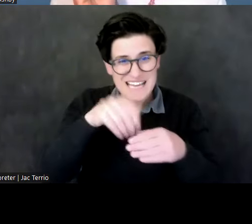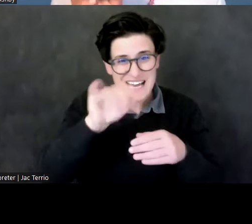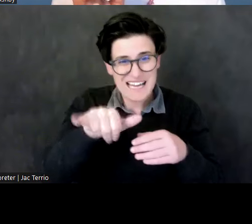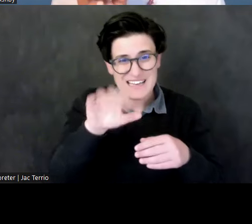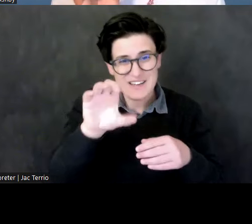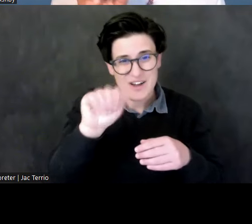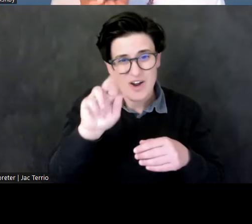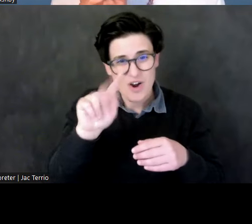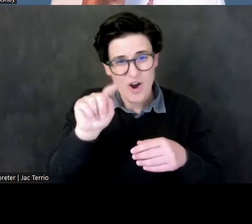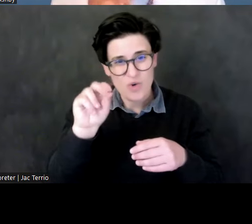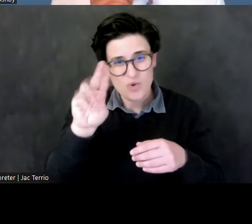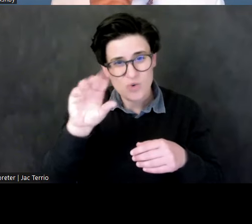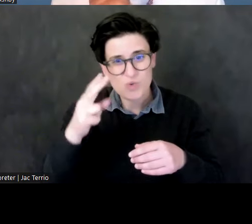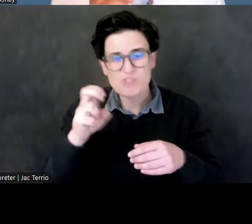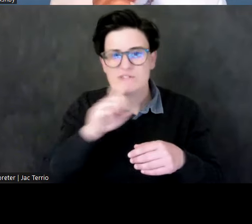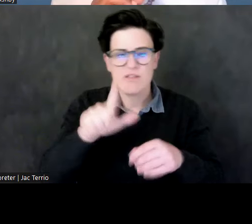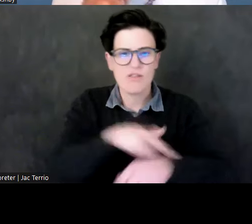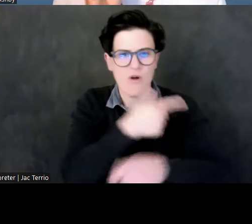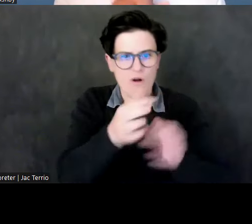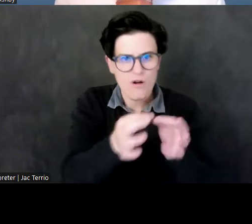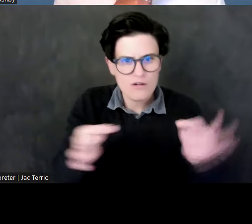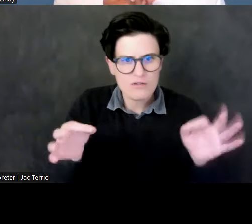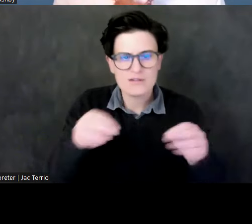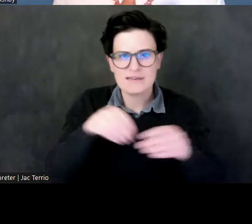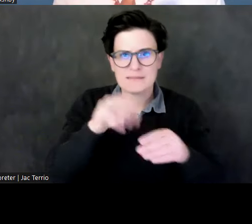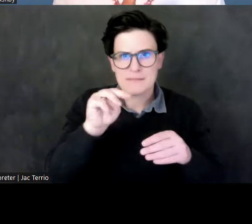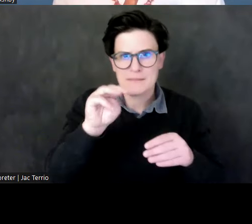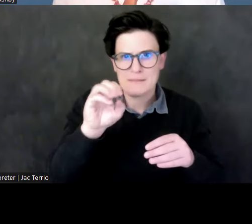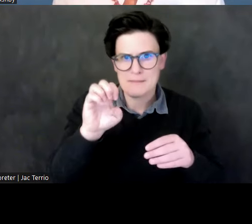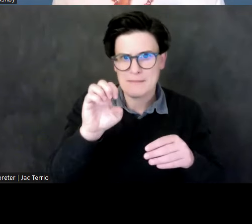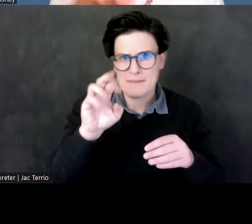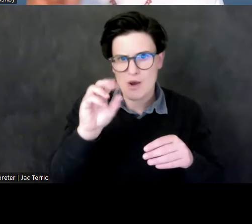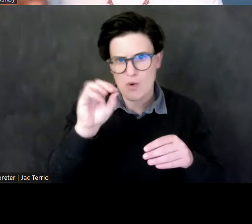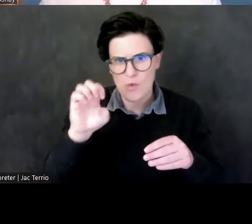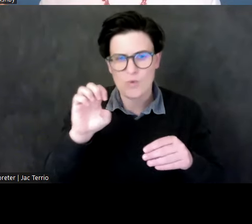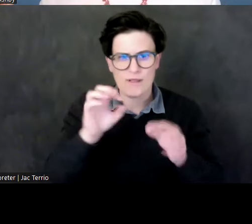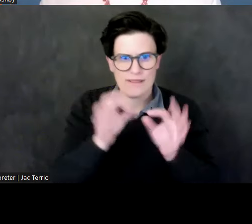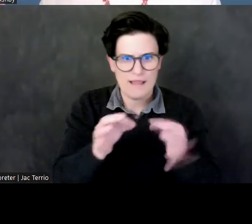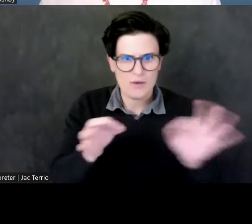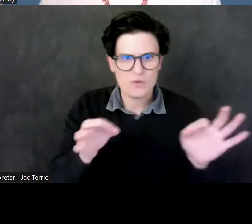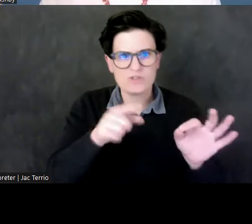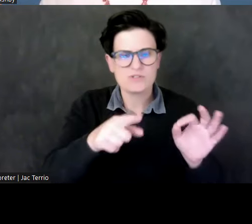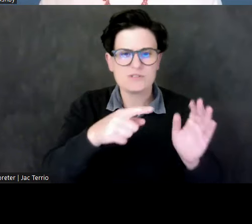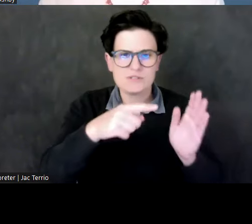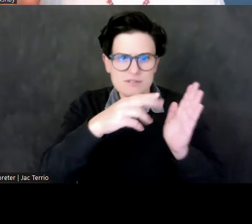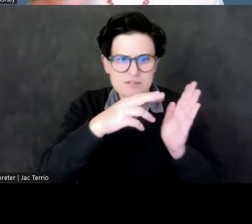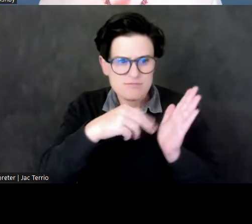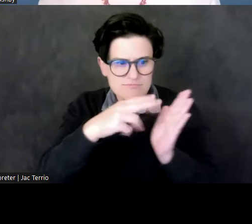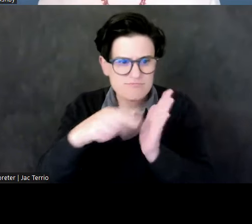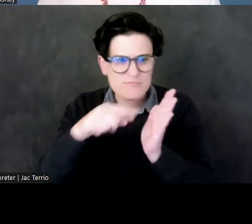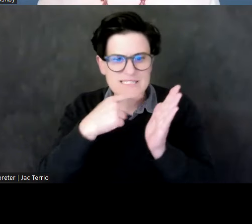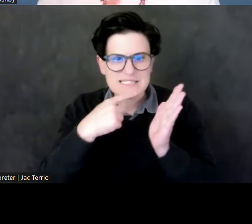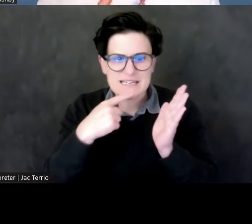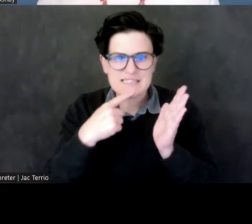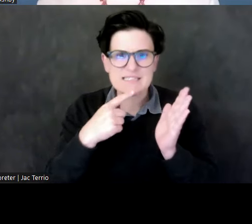Meroitic cursive script. And it names Amanirenas, and she's called Kandake, but